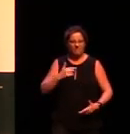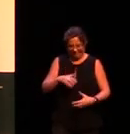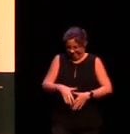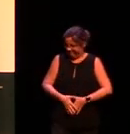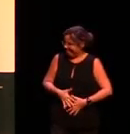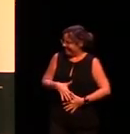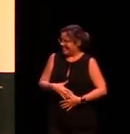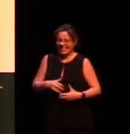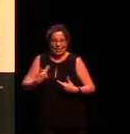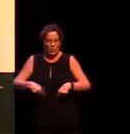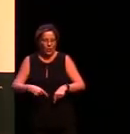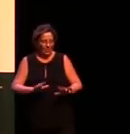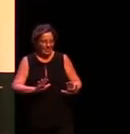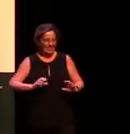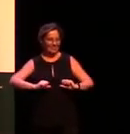OK.